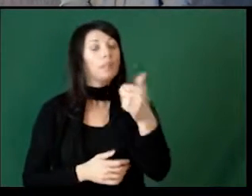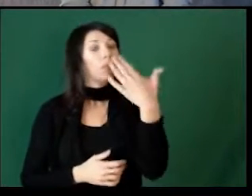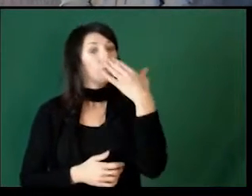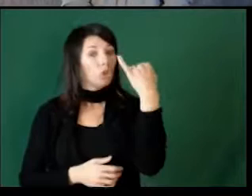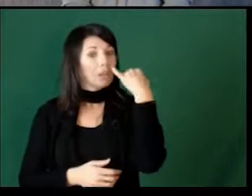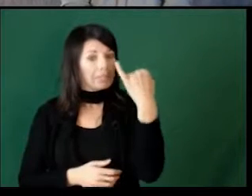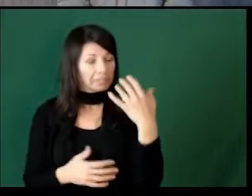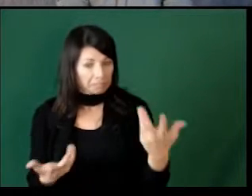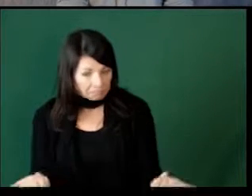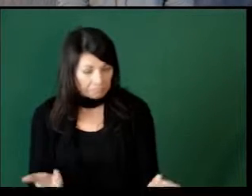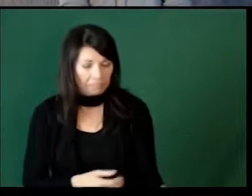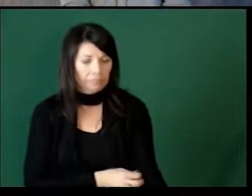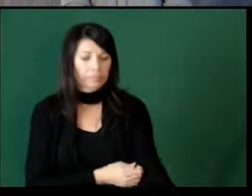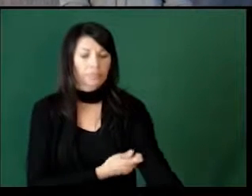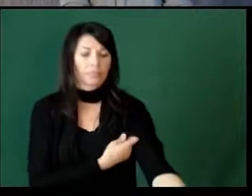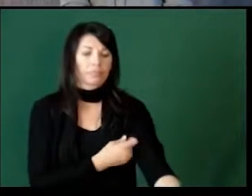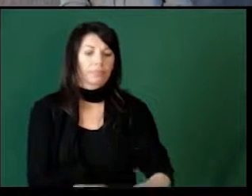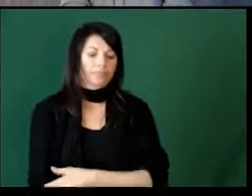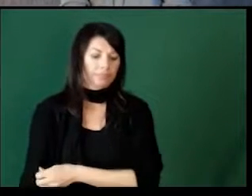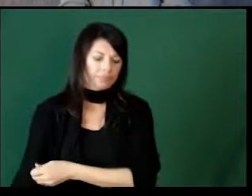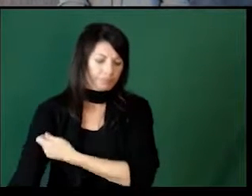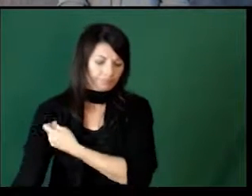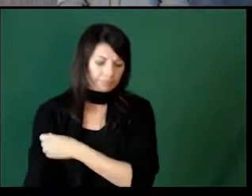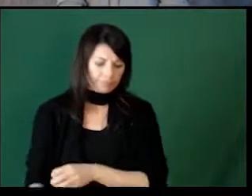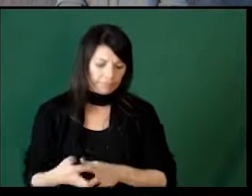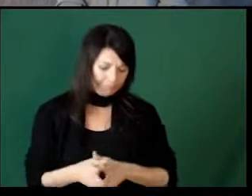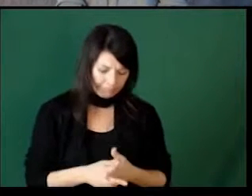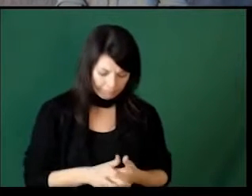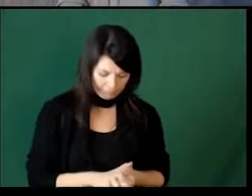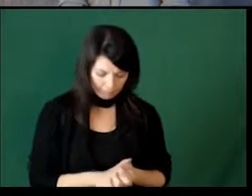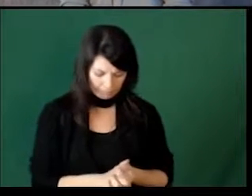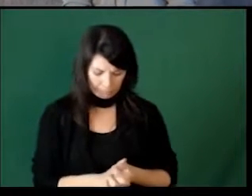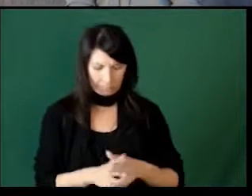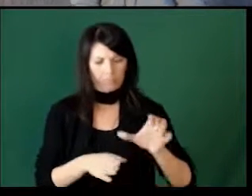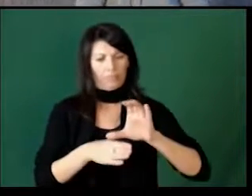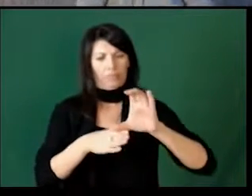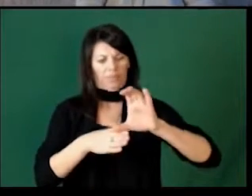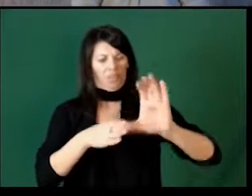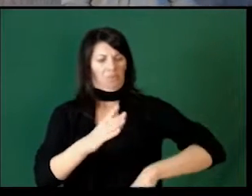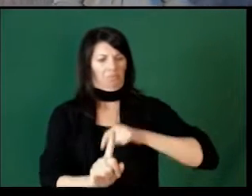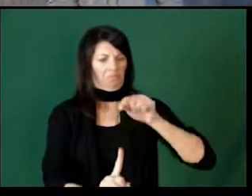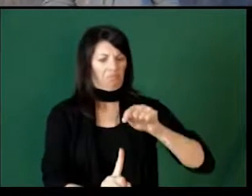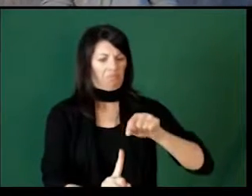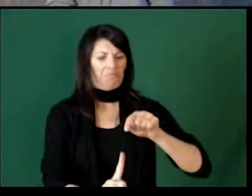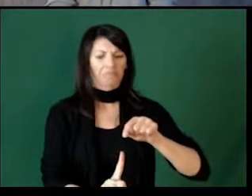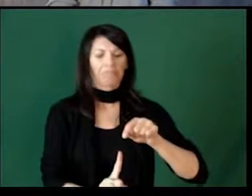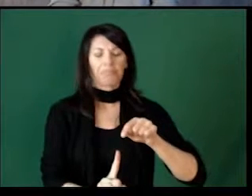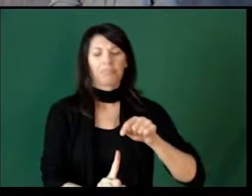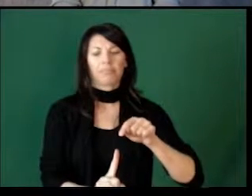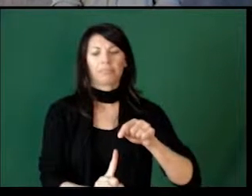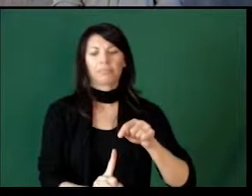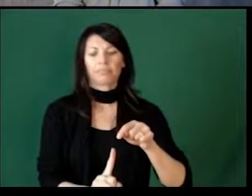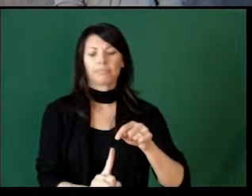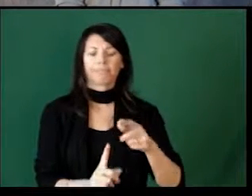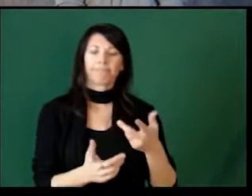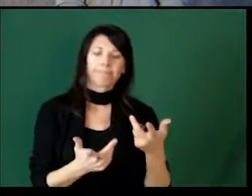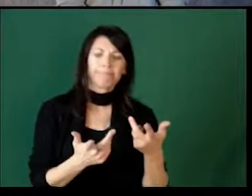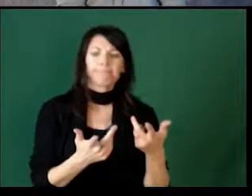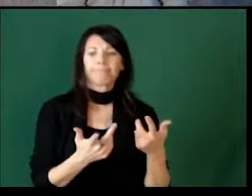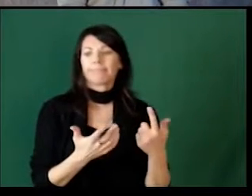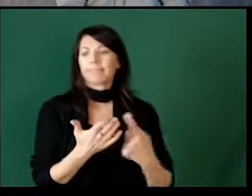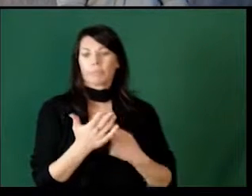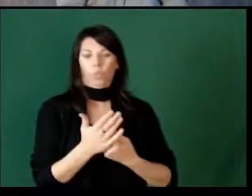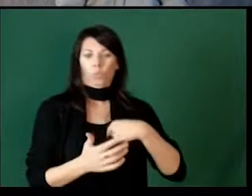Another really good idea when giving consequences, when thinking about behaviors,